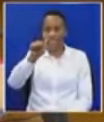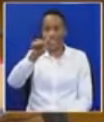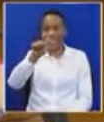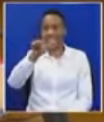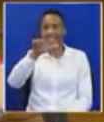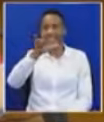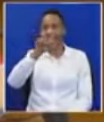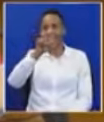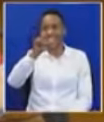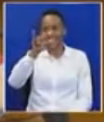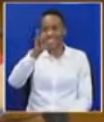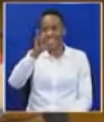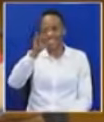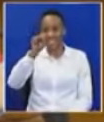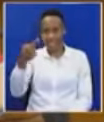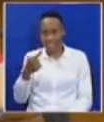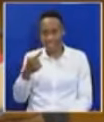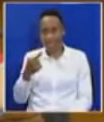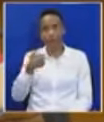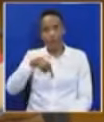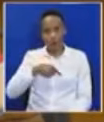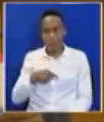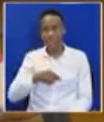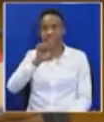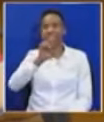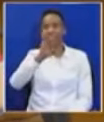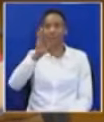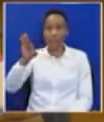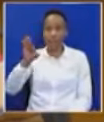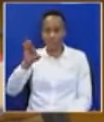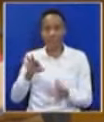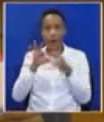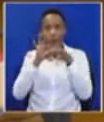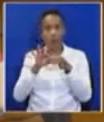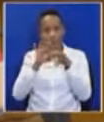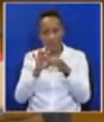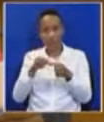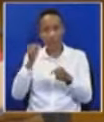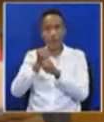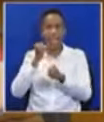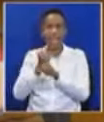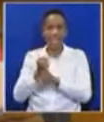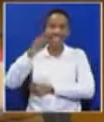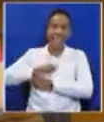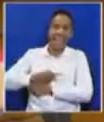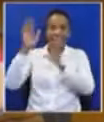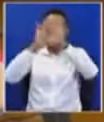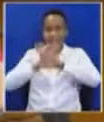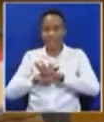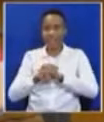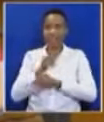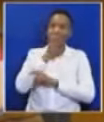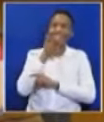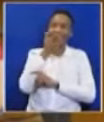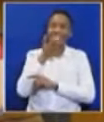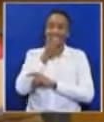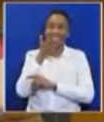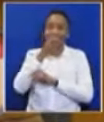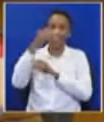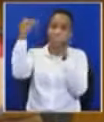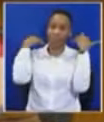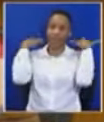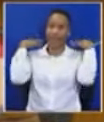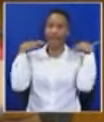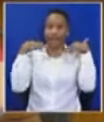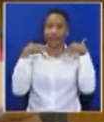We, the EFF, commit ourselves to working day and night to ensure that as we march forward, we can